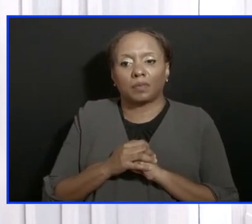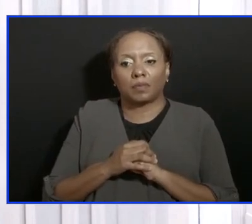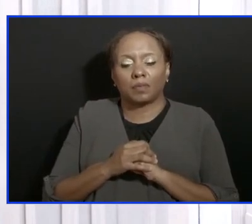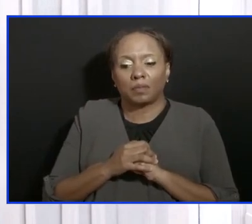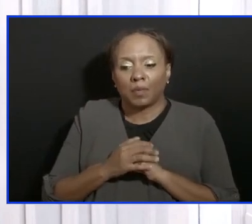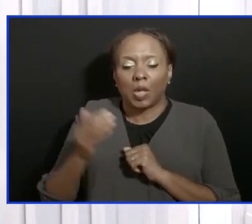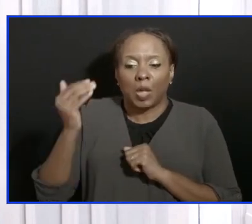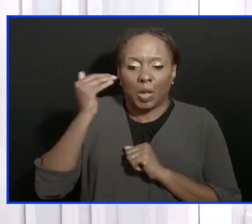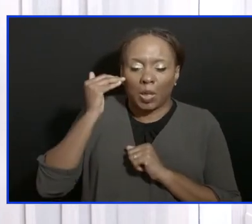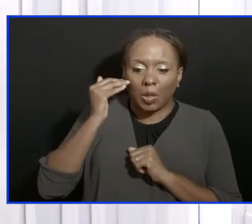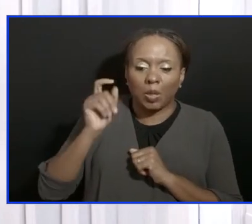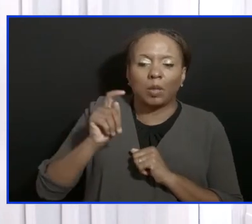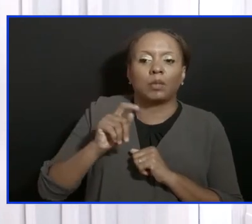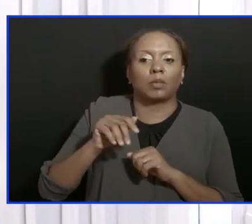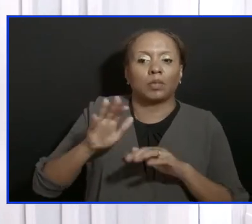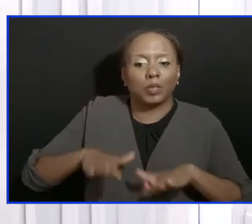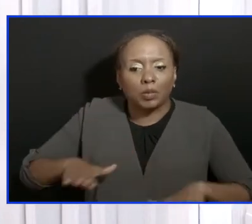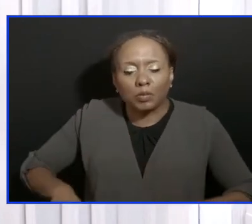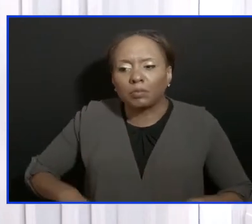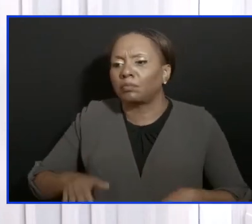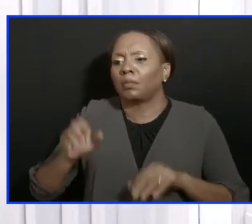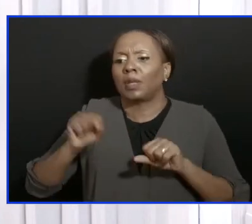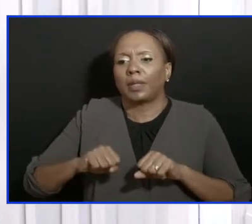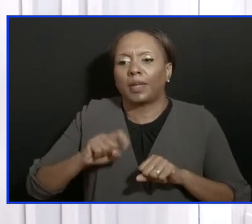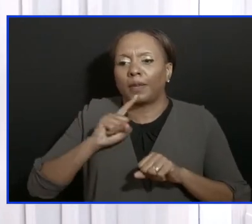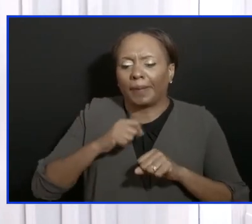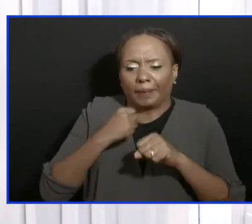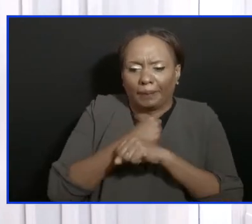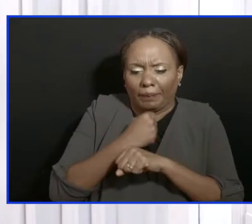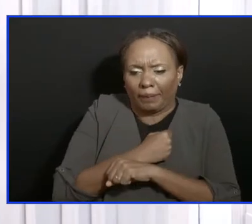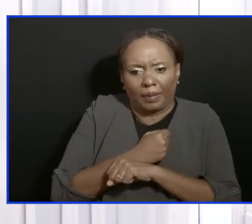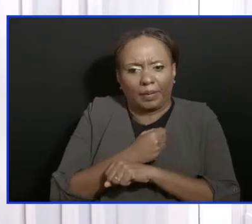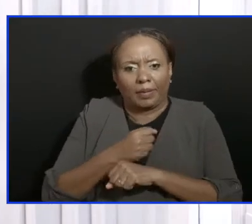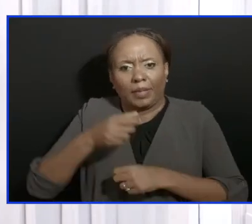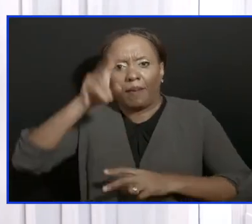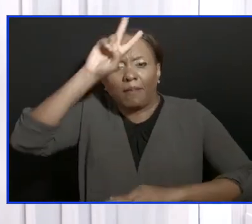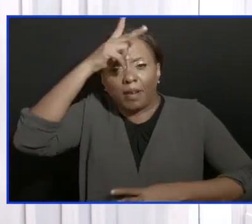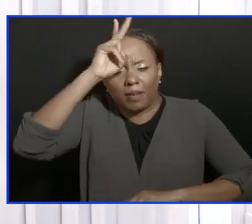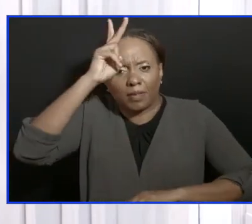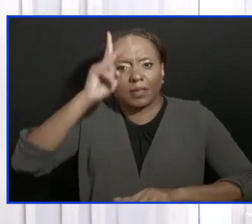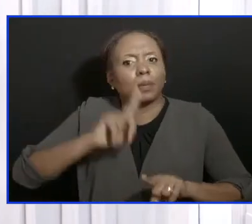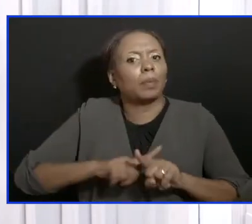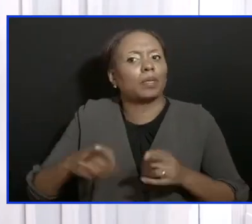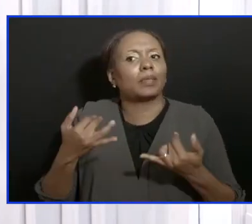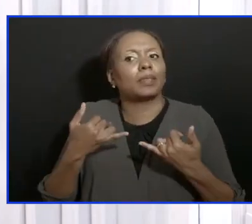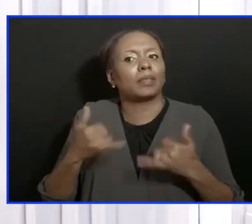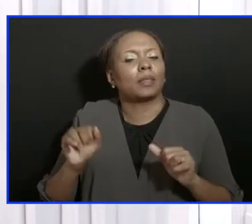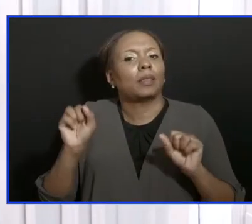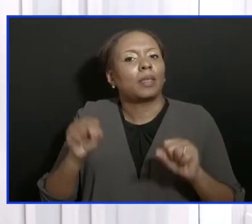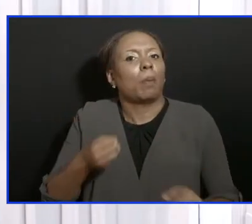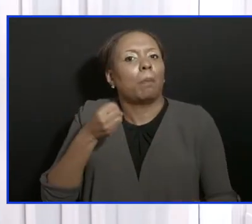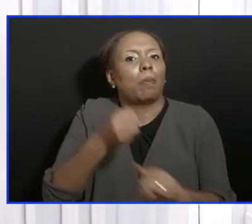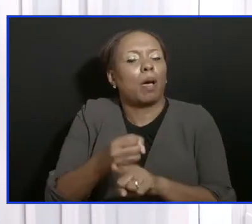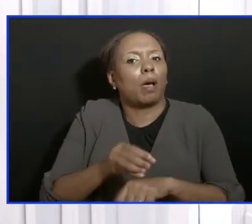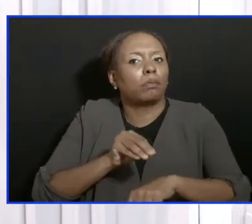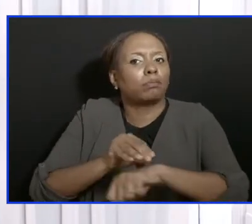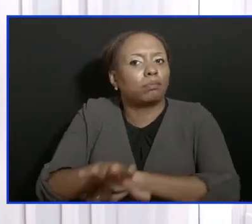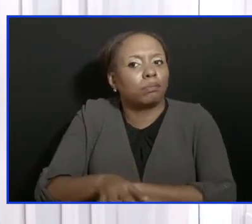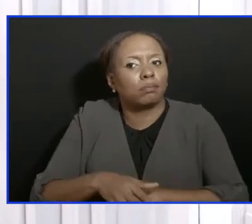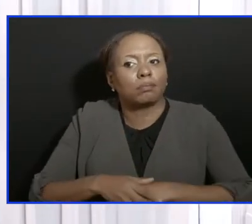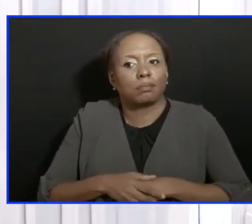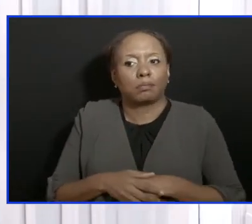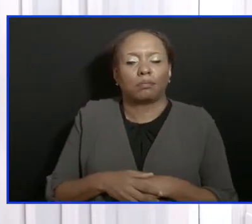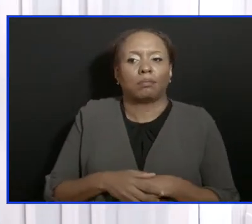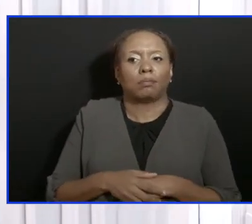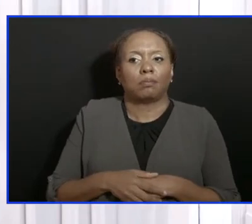fighting off the virus, as we know, they can still be seriously affected. And regrettably, we lost one young person last year. They do not